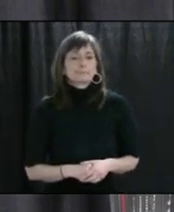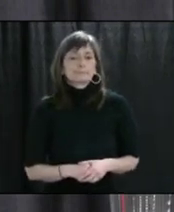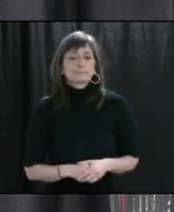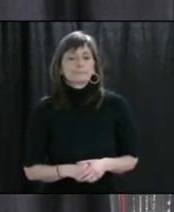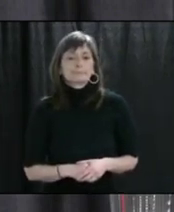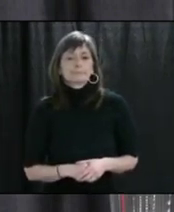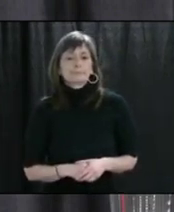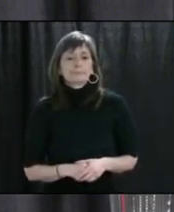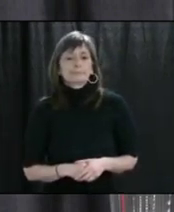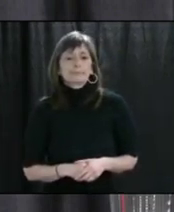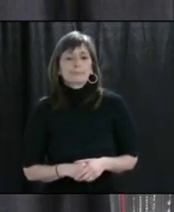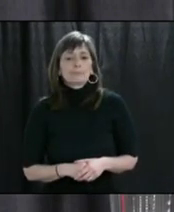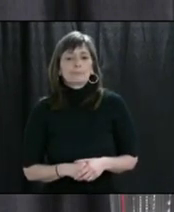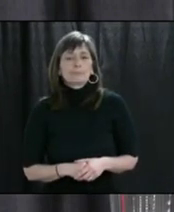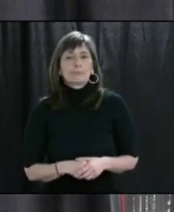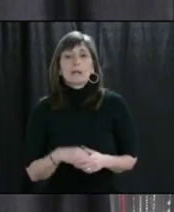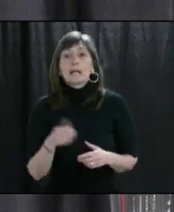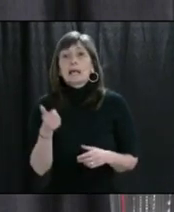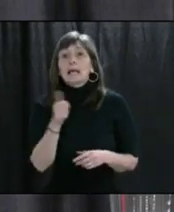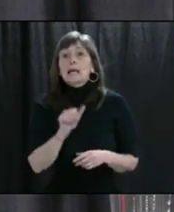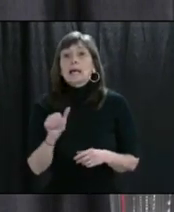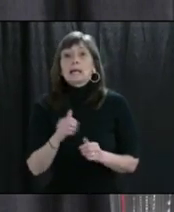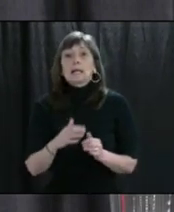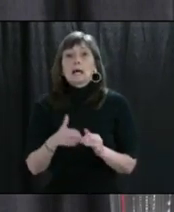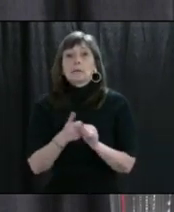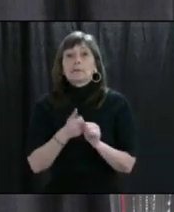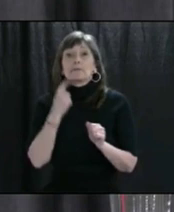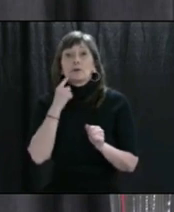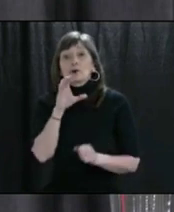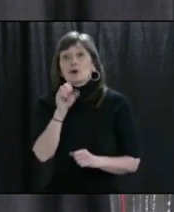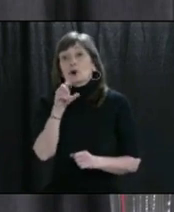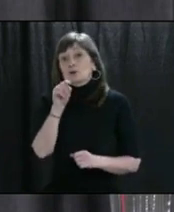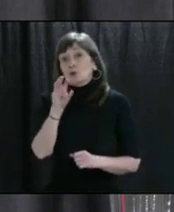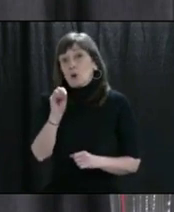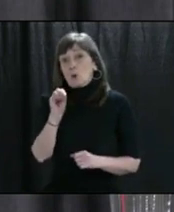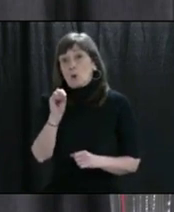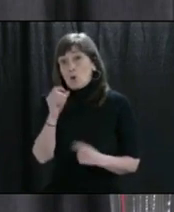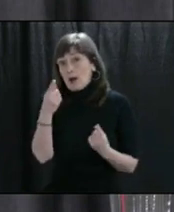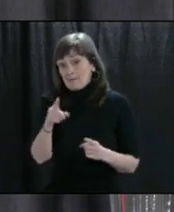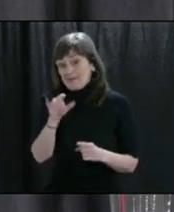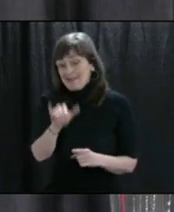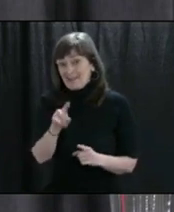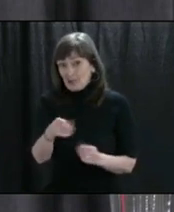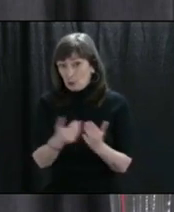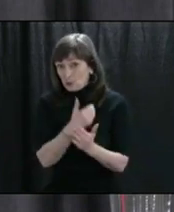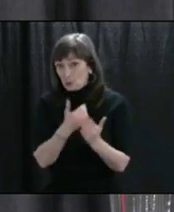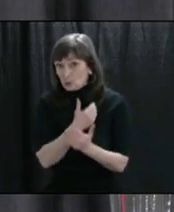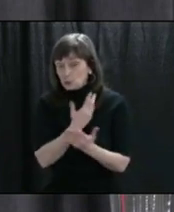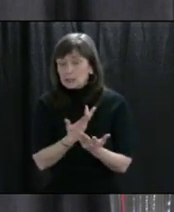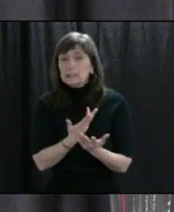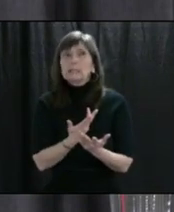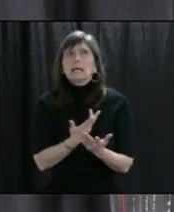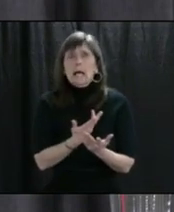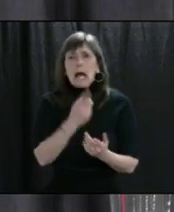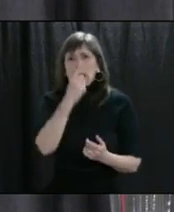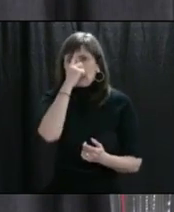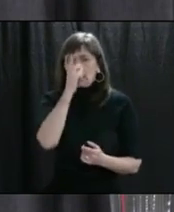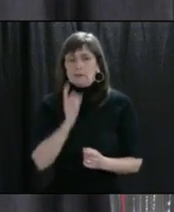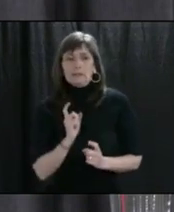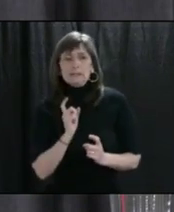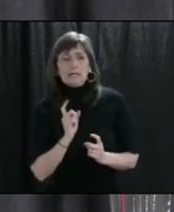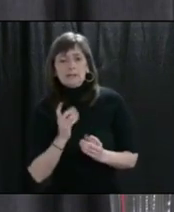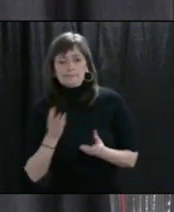And Minister Hagee, do you have any update on Saturday's incident at Costco? My understanding is this was handed to the